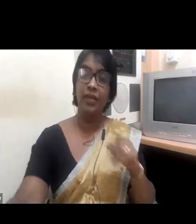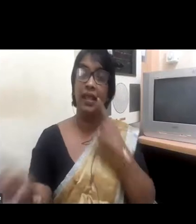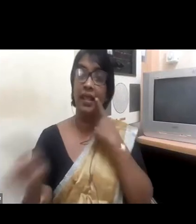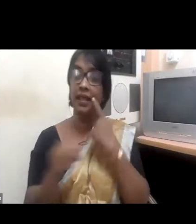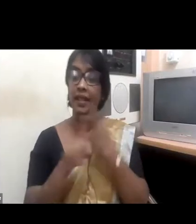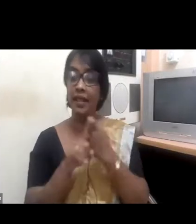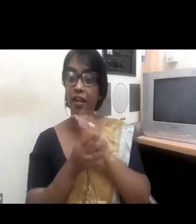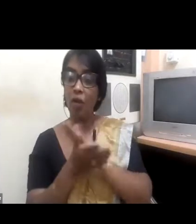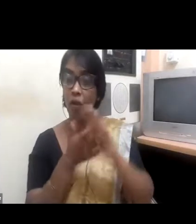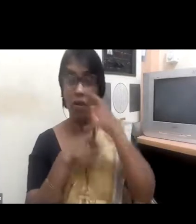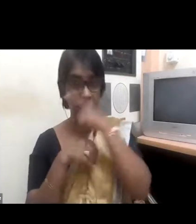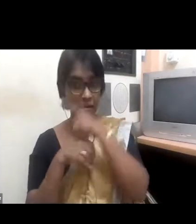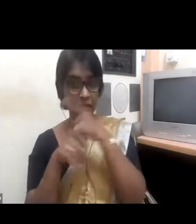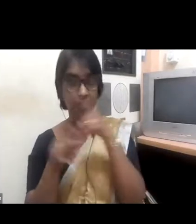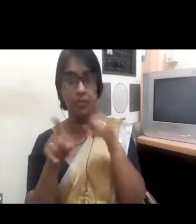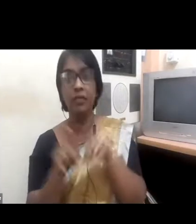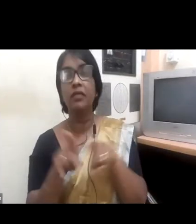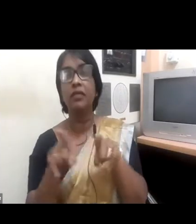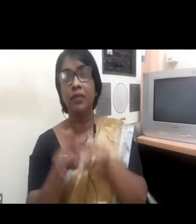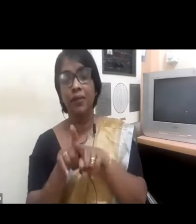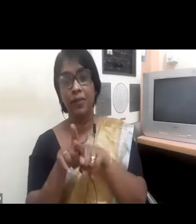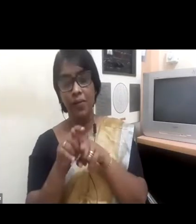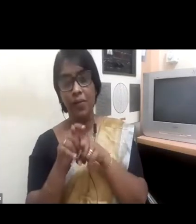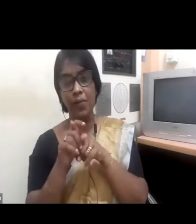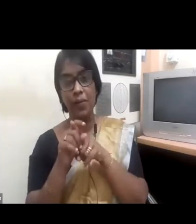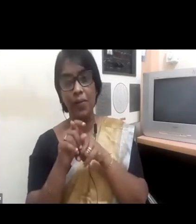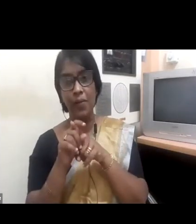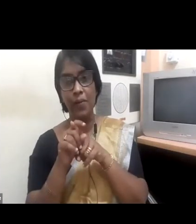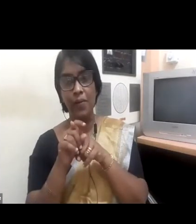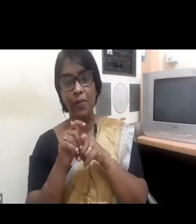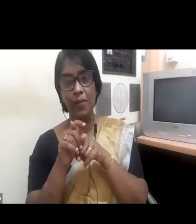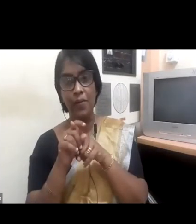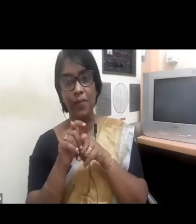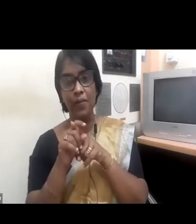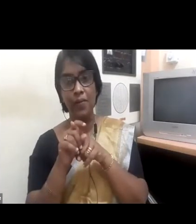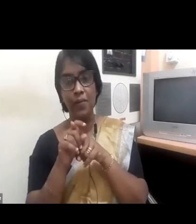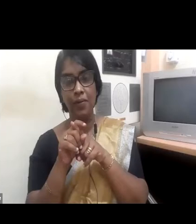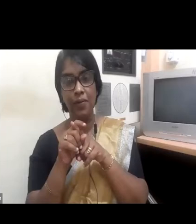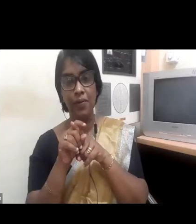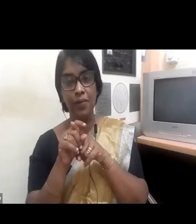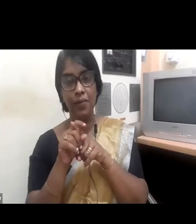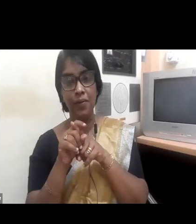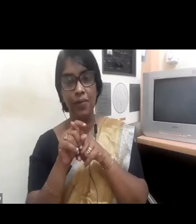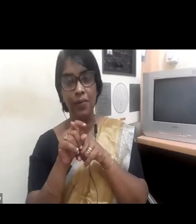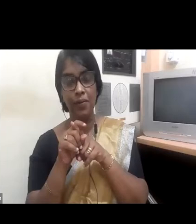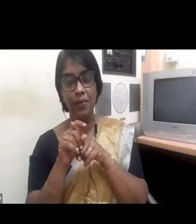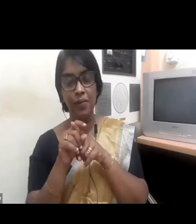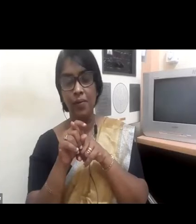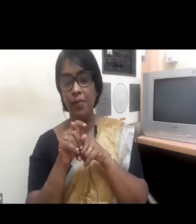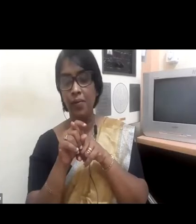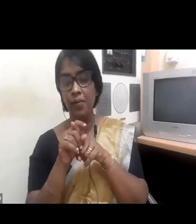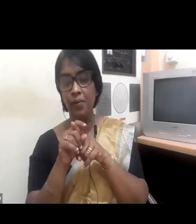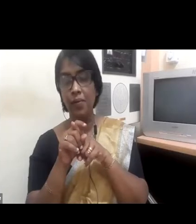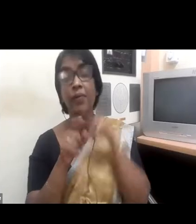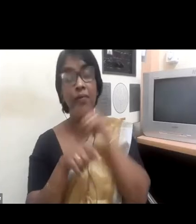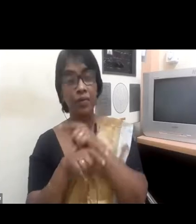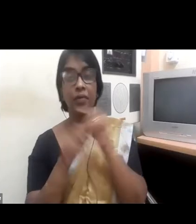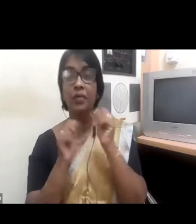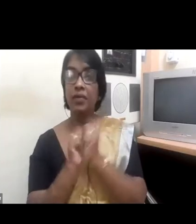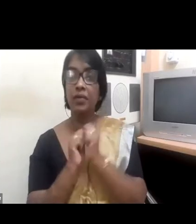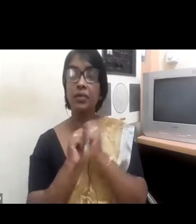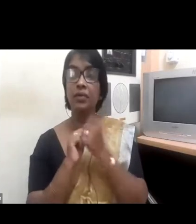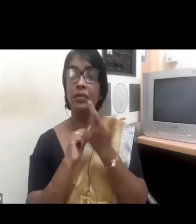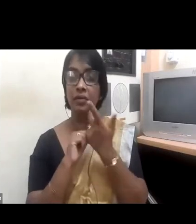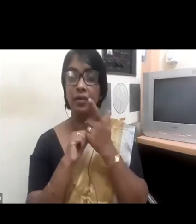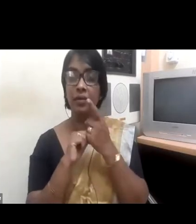it, it's more, it's more, you know, a place appropriate for a man than a woman and then there was a bit